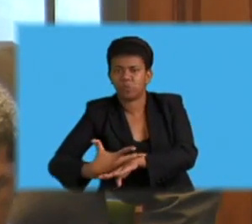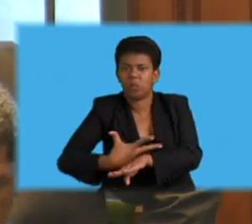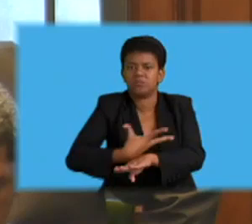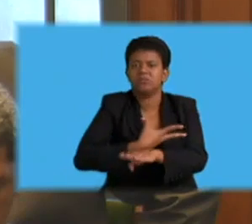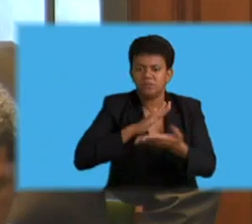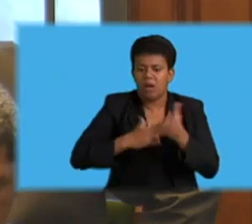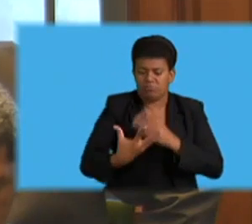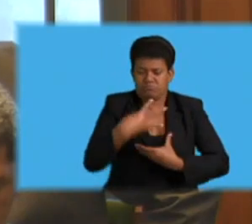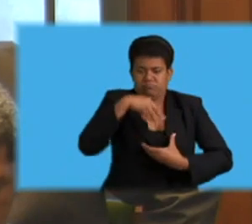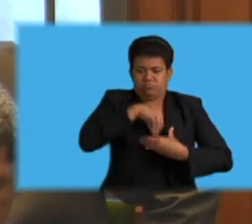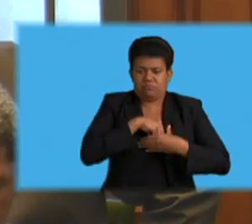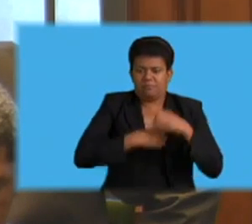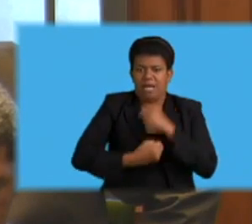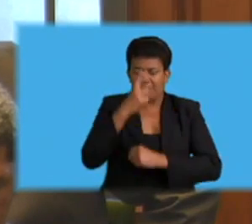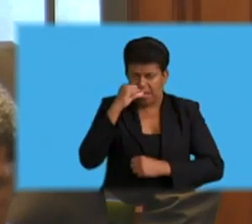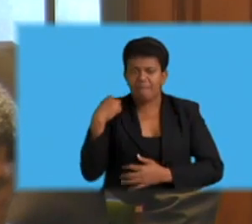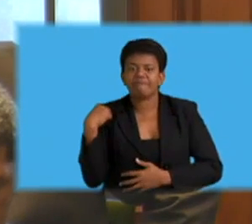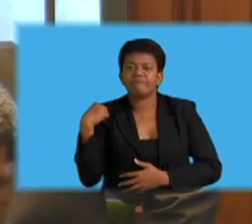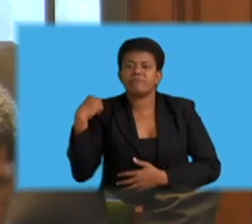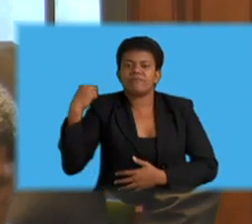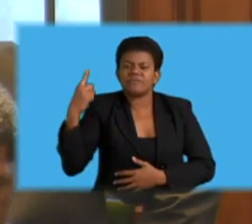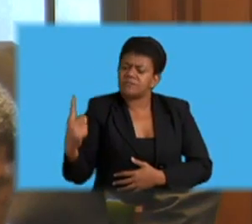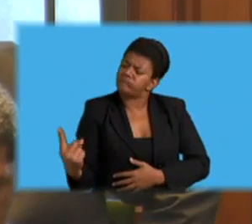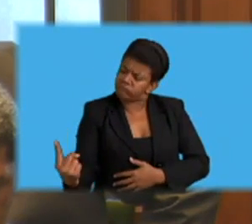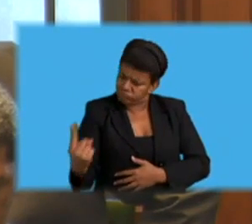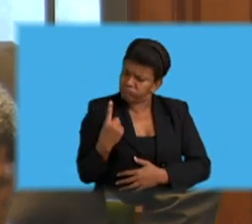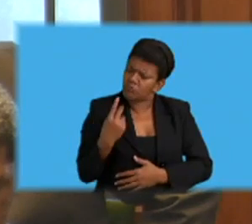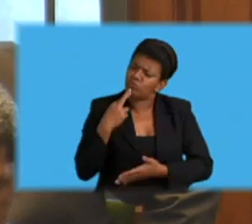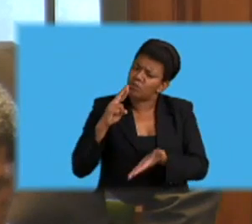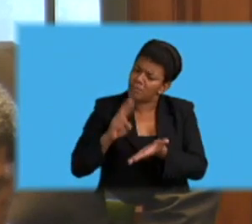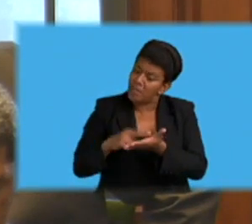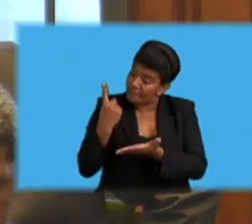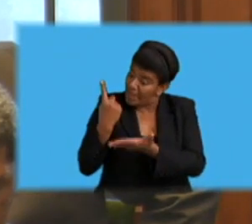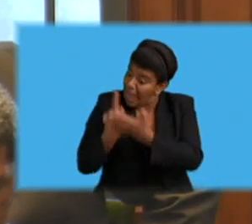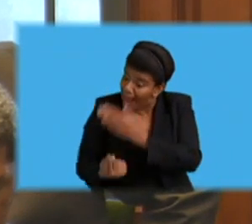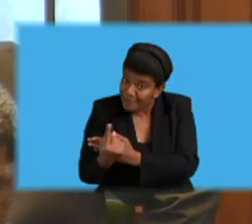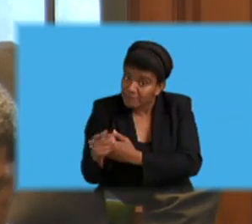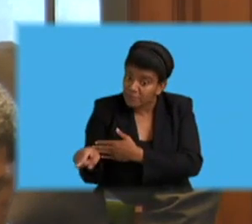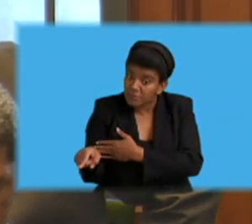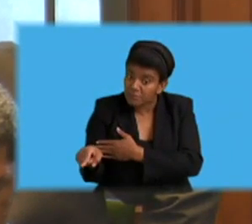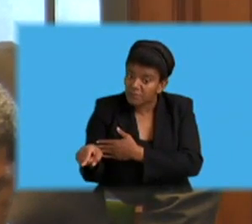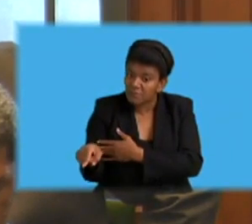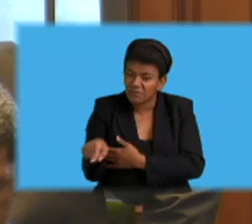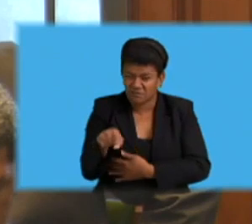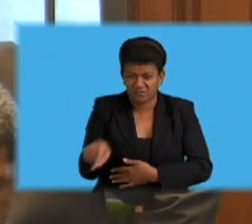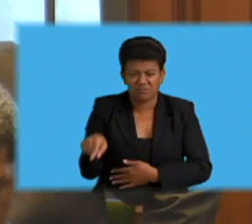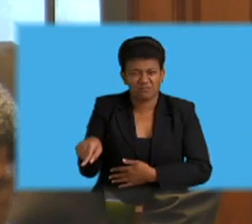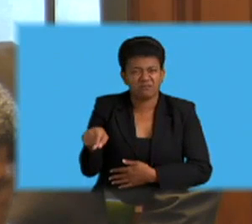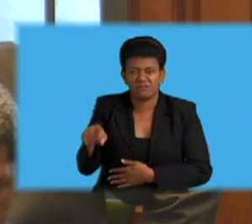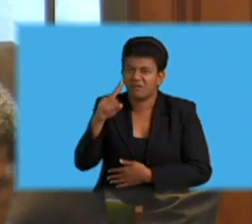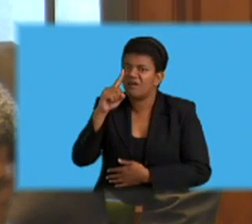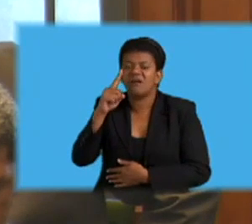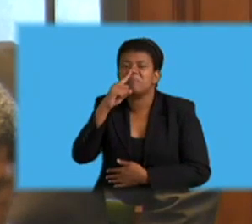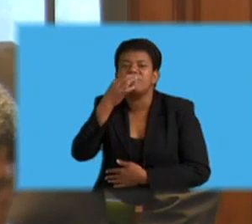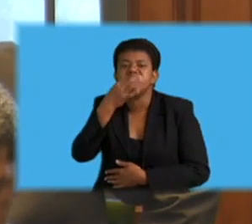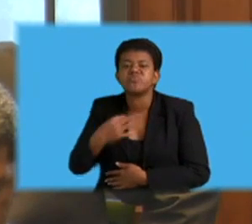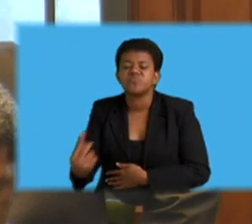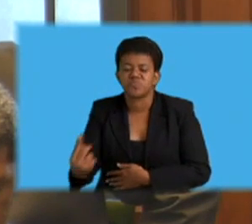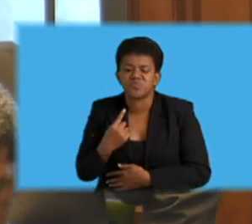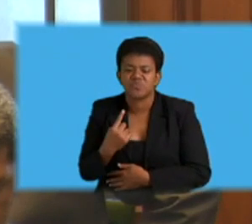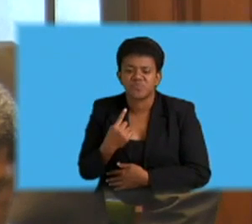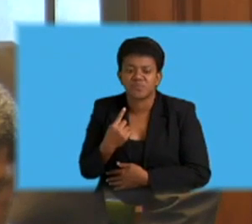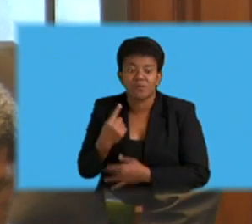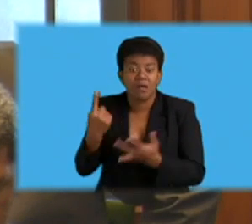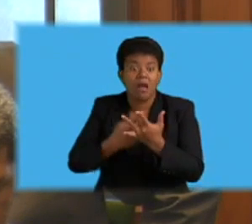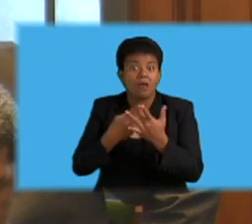come in and report cases, which has been another problem. Another issue, Mr. Deputy Speaker, that was